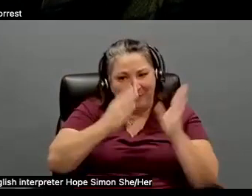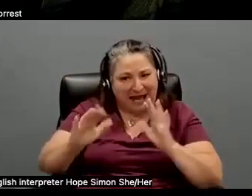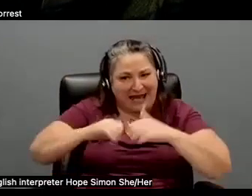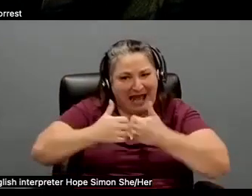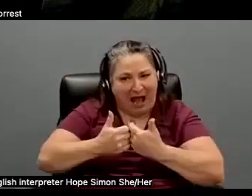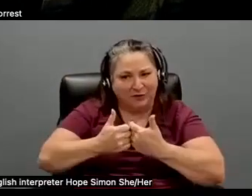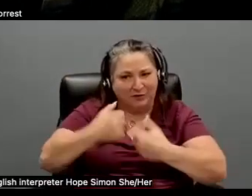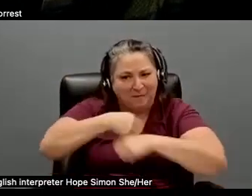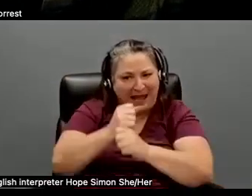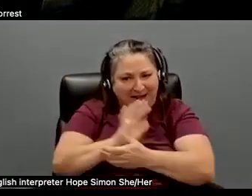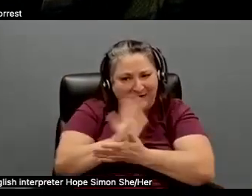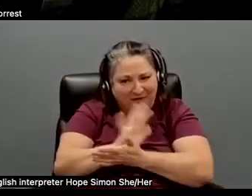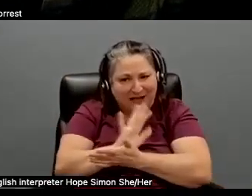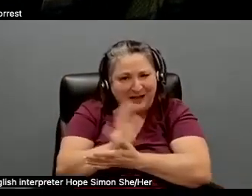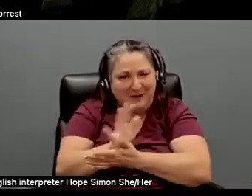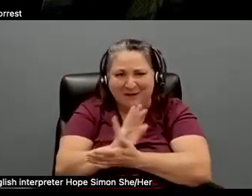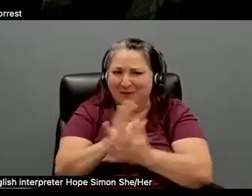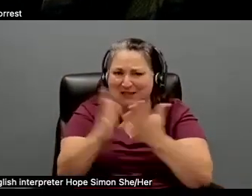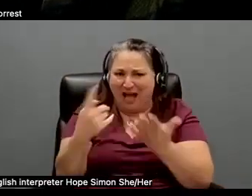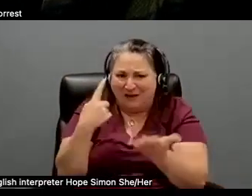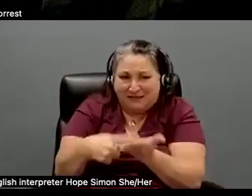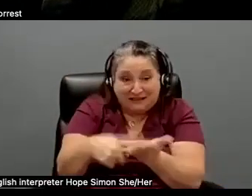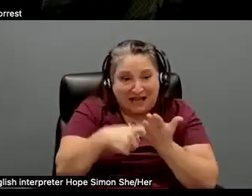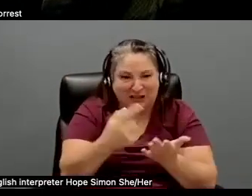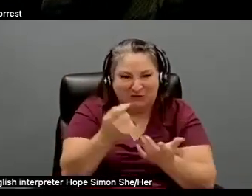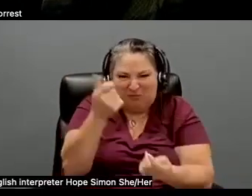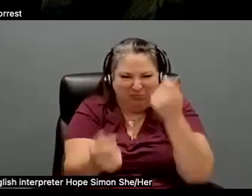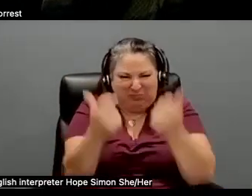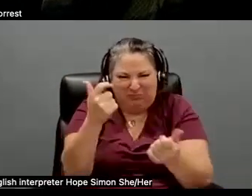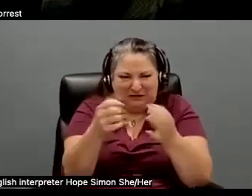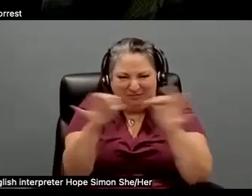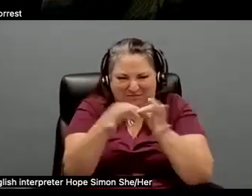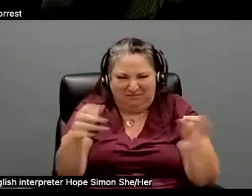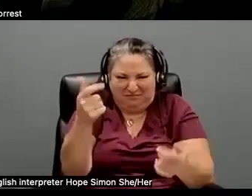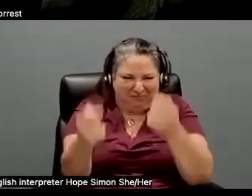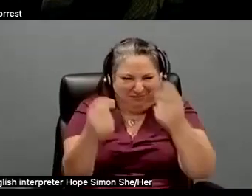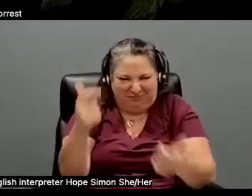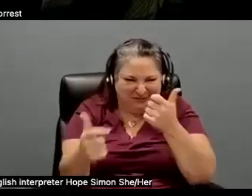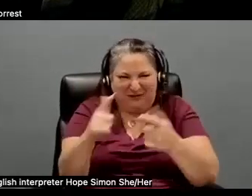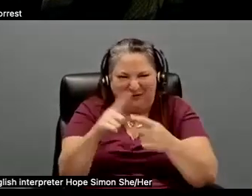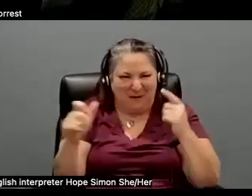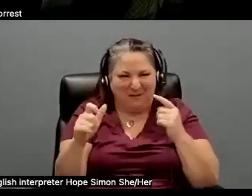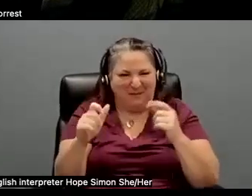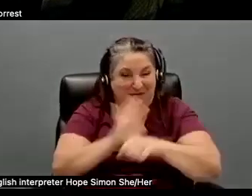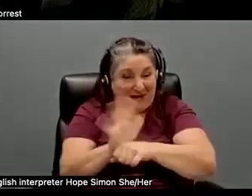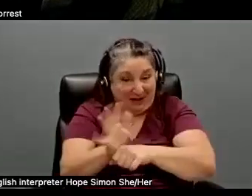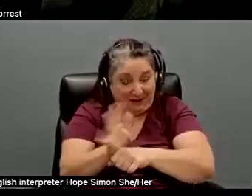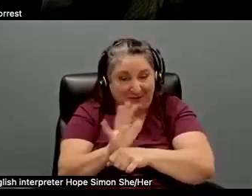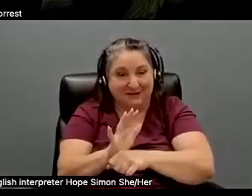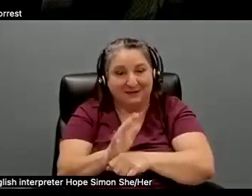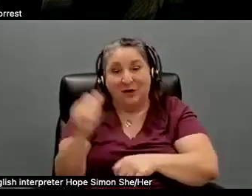some of that, you know, there was a fair amount of dialogue that got cut out of the film. And basically for any emotional moment or any, any